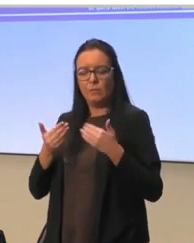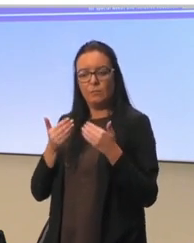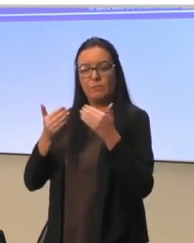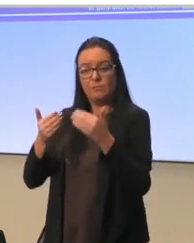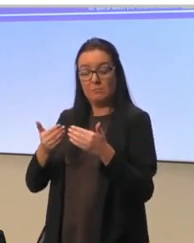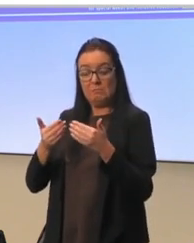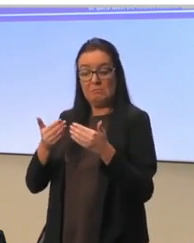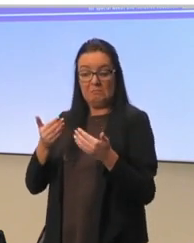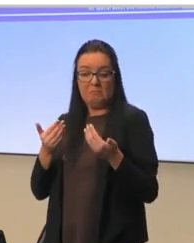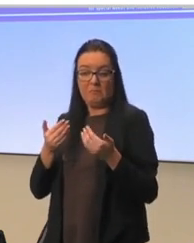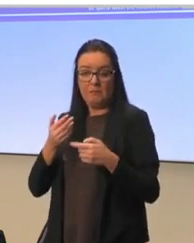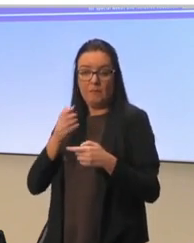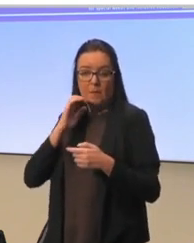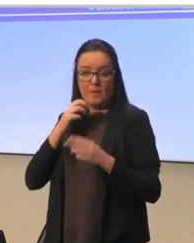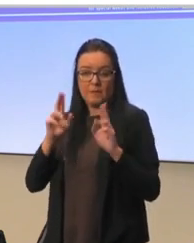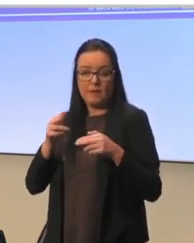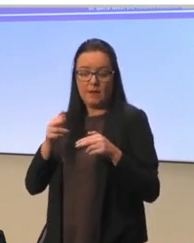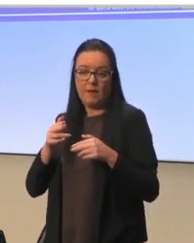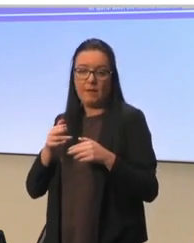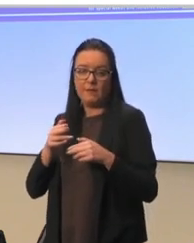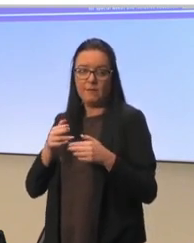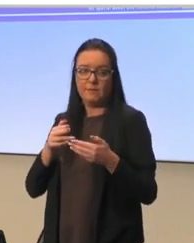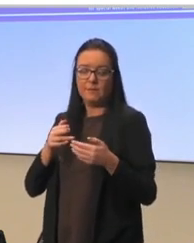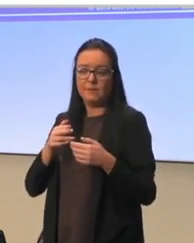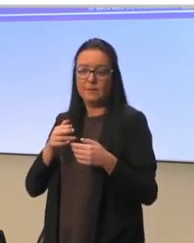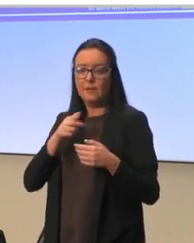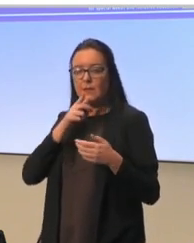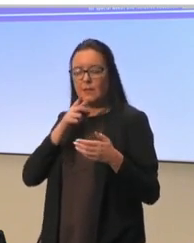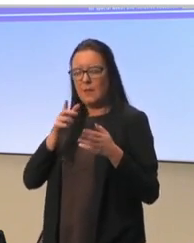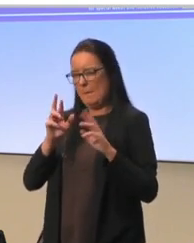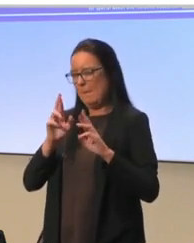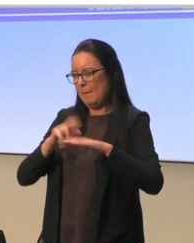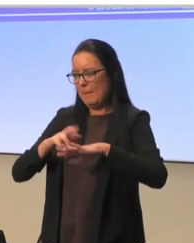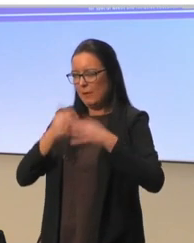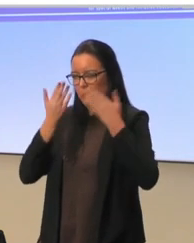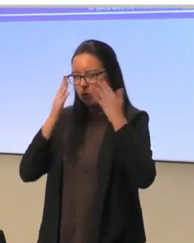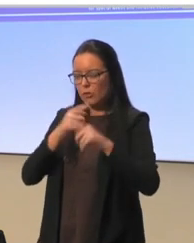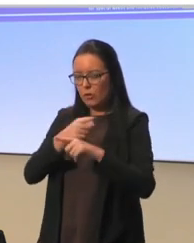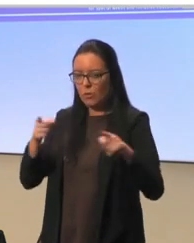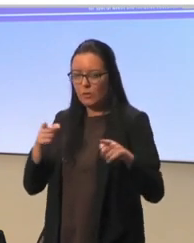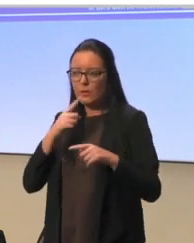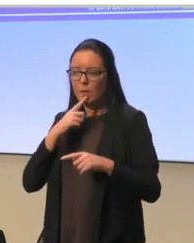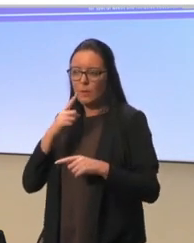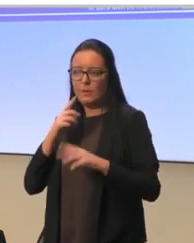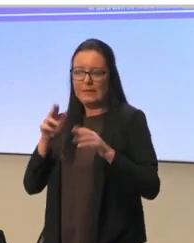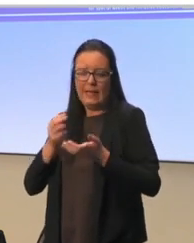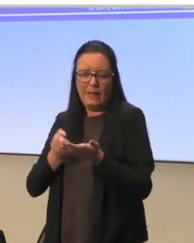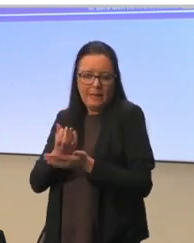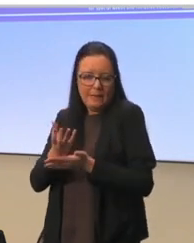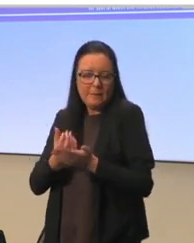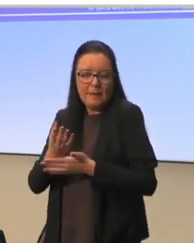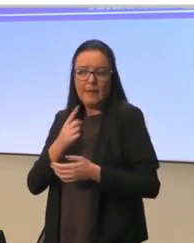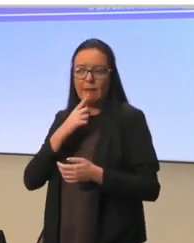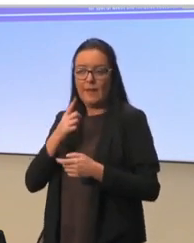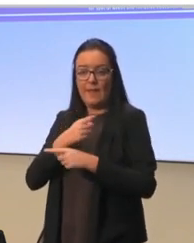slide. But I will skip that because I can talk. I can speak better about it than showing you what is on it. They have made